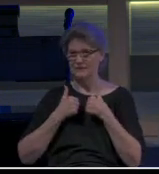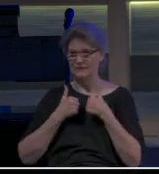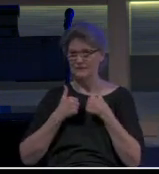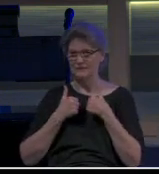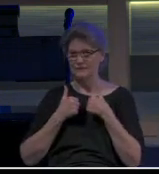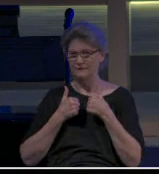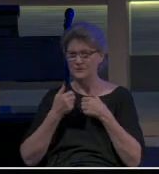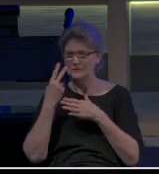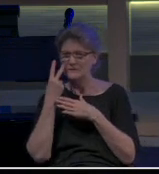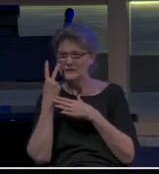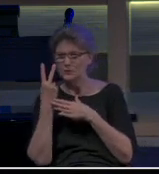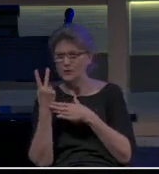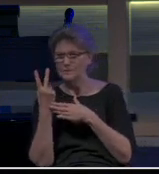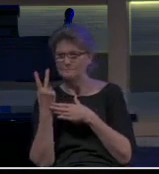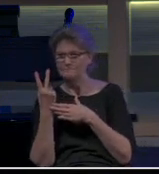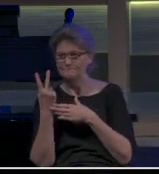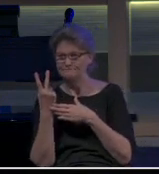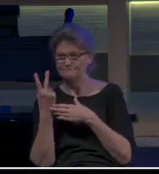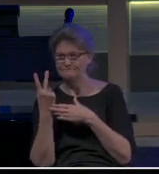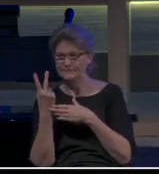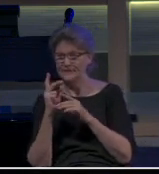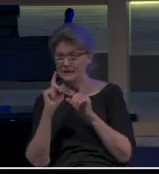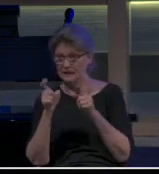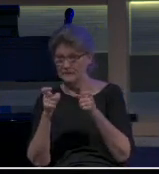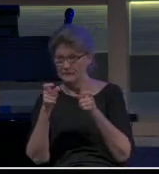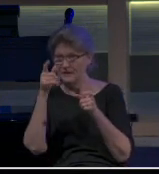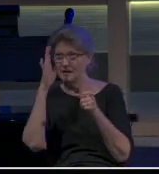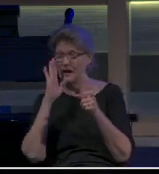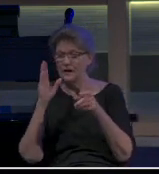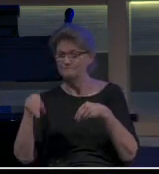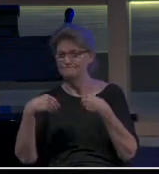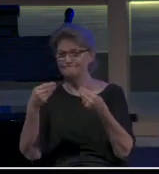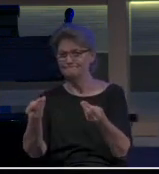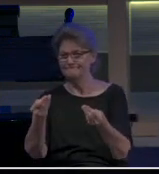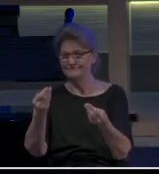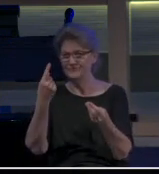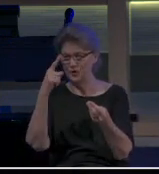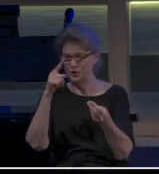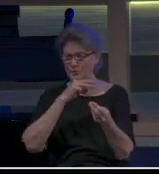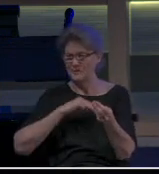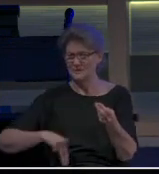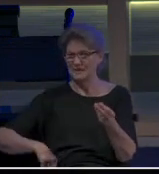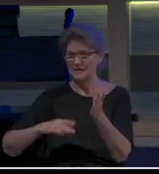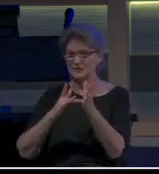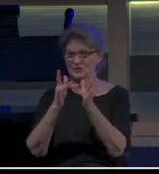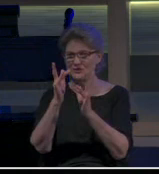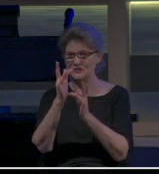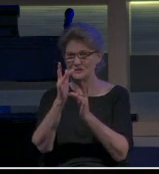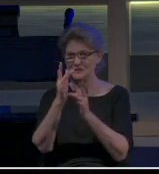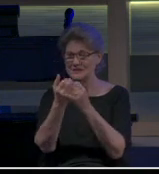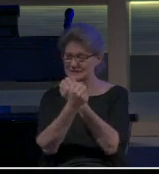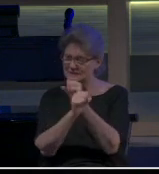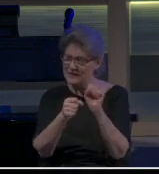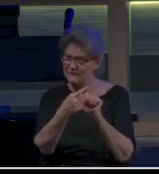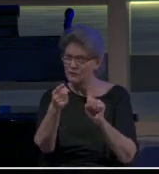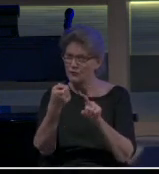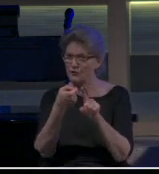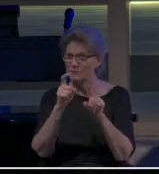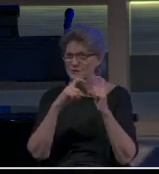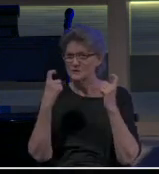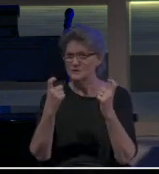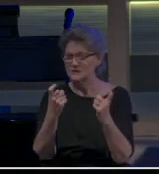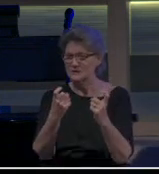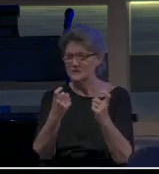then you will see the gift that God has provided for you in Messiah Jesus to save you from your sin